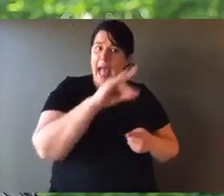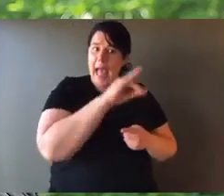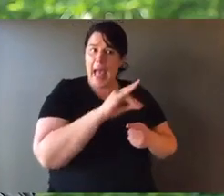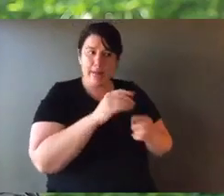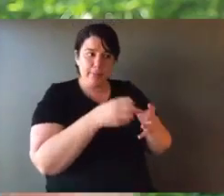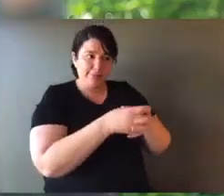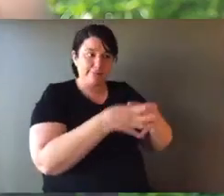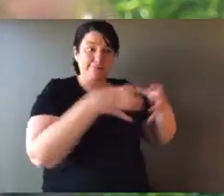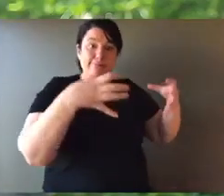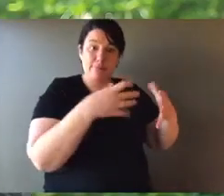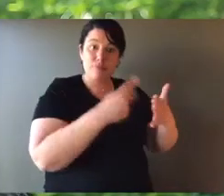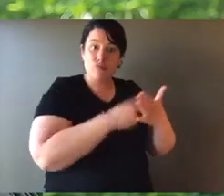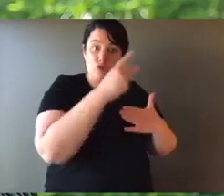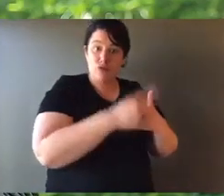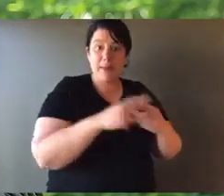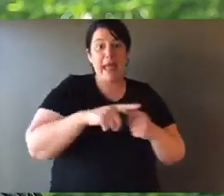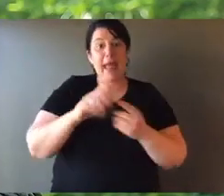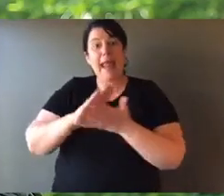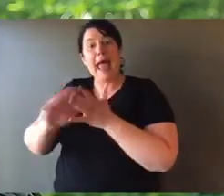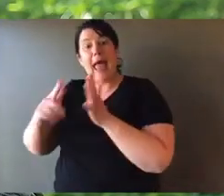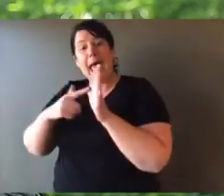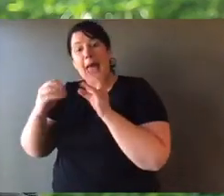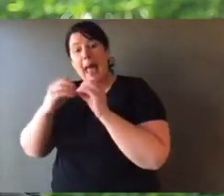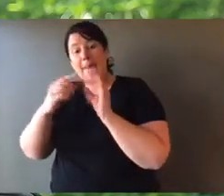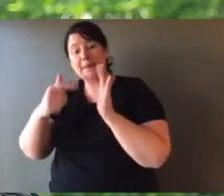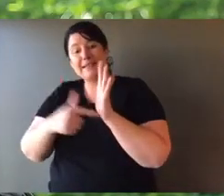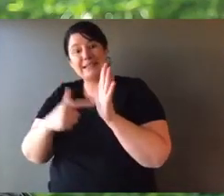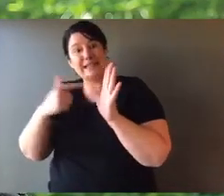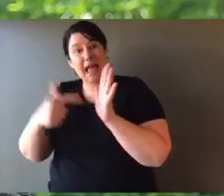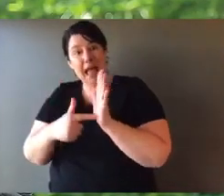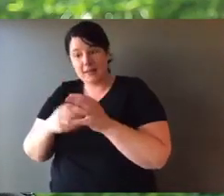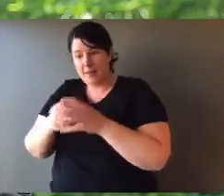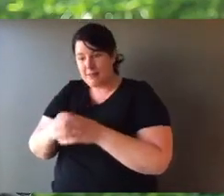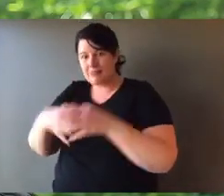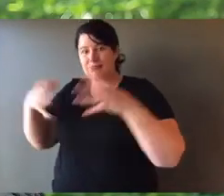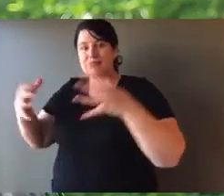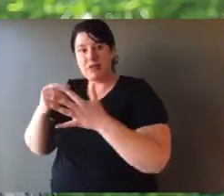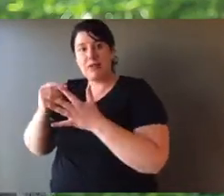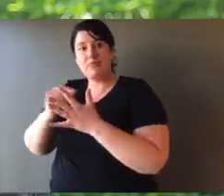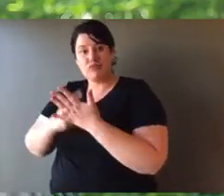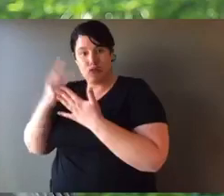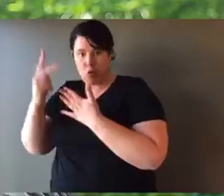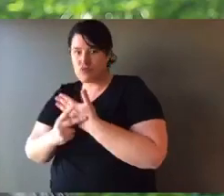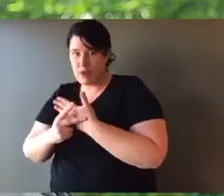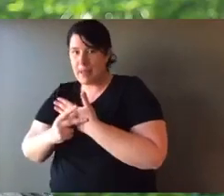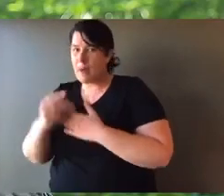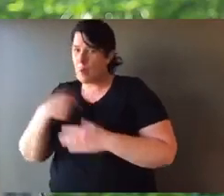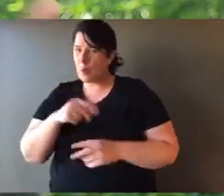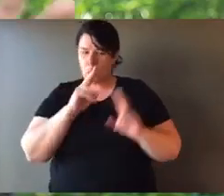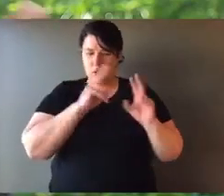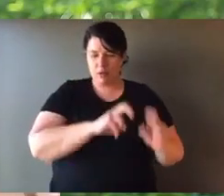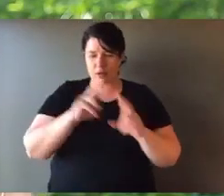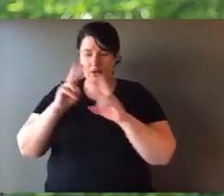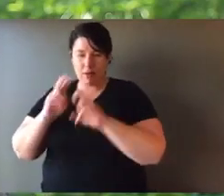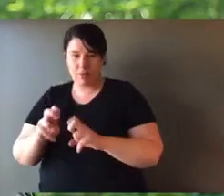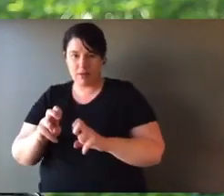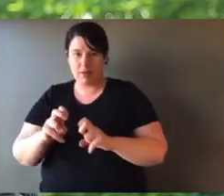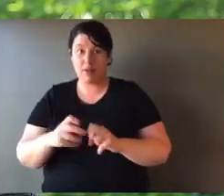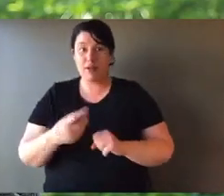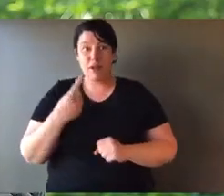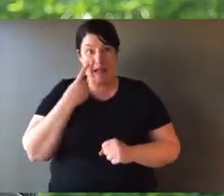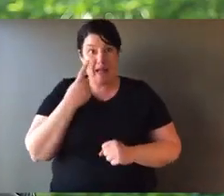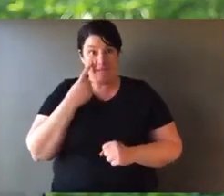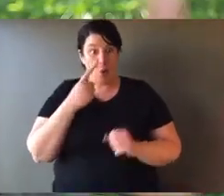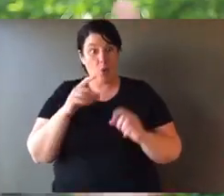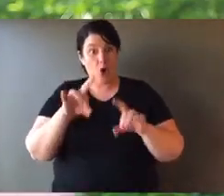things. A species recovery project and a habitat recovery project. I'm not going to give you more information on that. I think I've covered